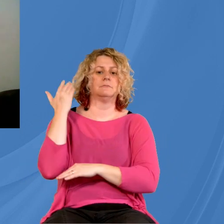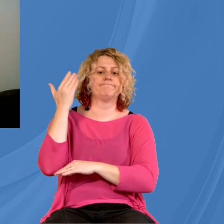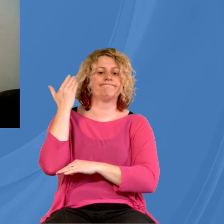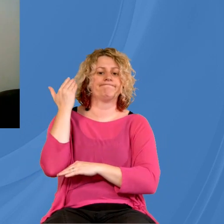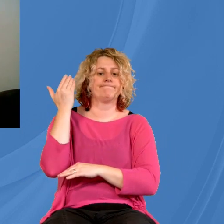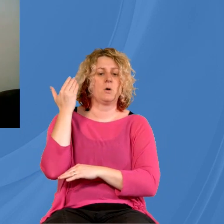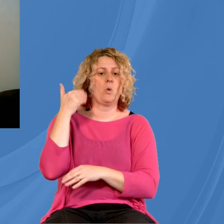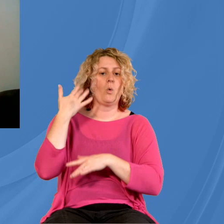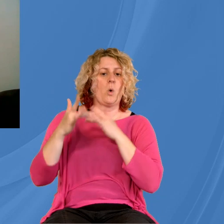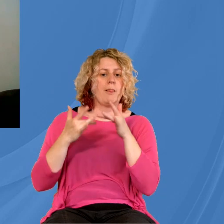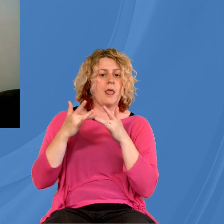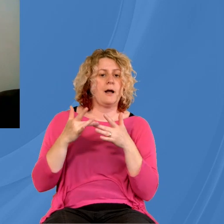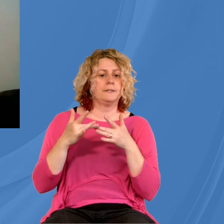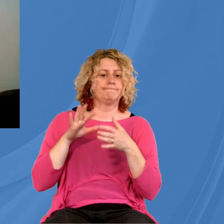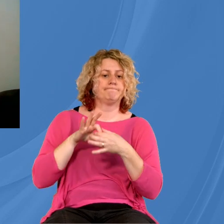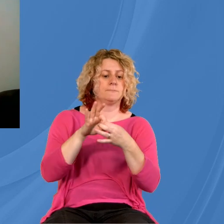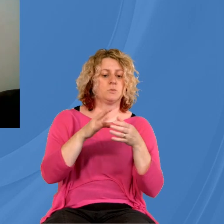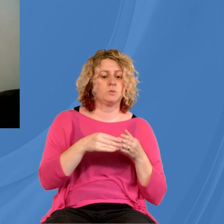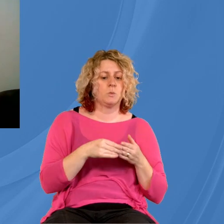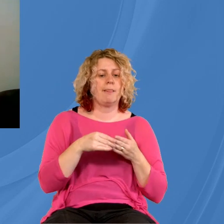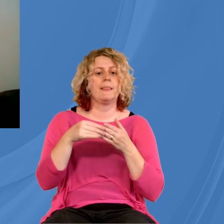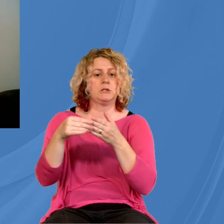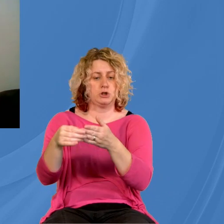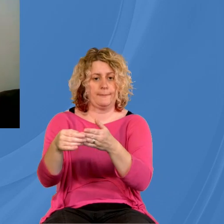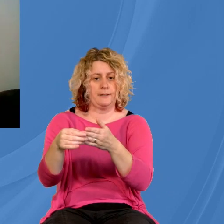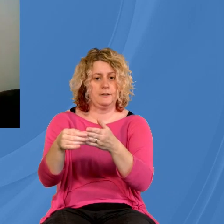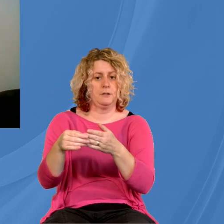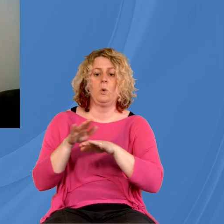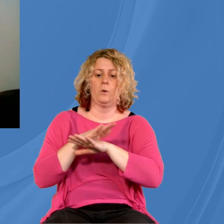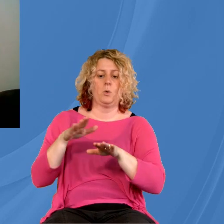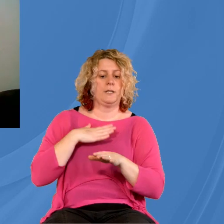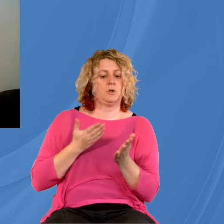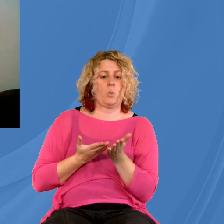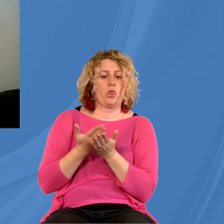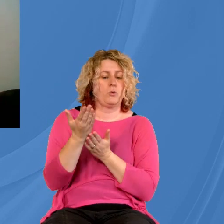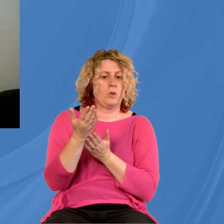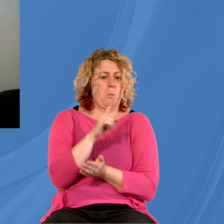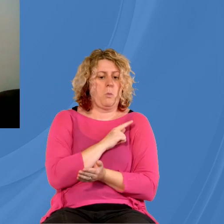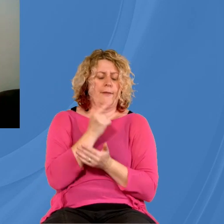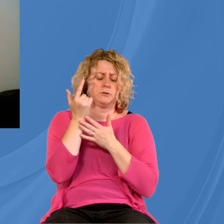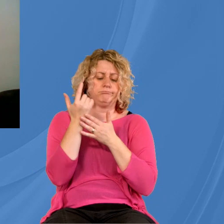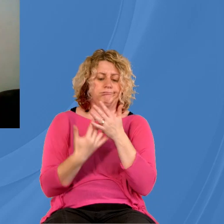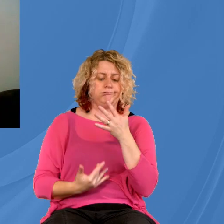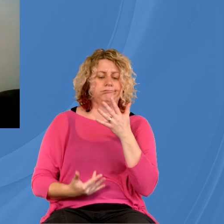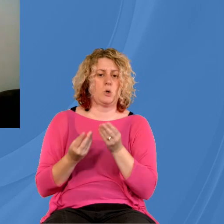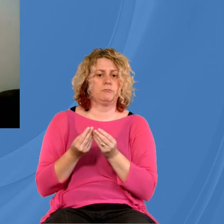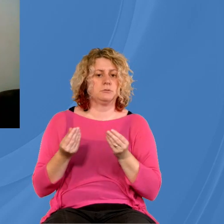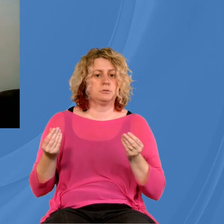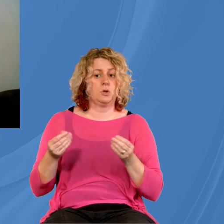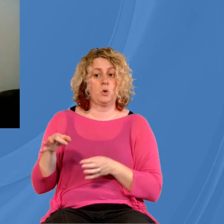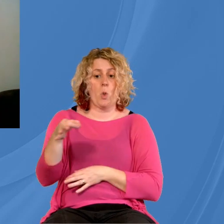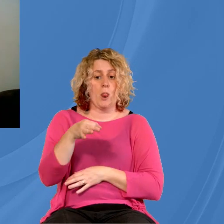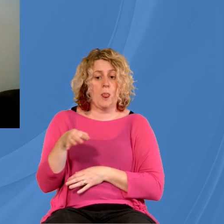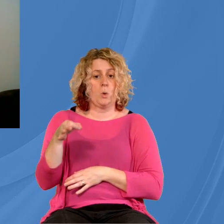tackling all those kinds of things. So we don't need to do them now. There are lots of resources around. Your local diocese, if you're in an Anglican